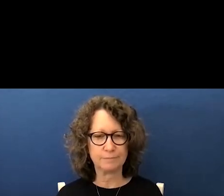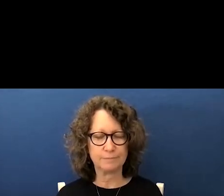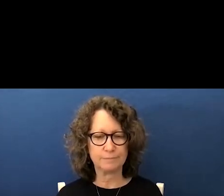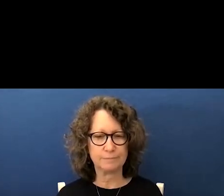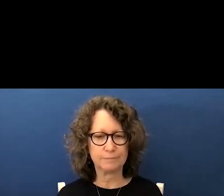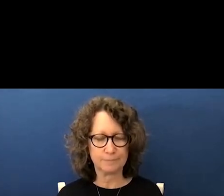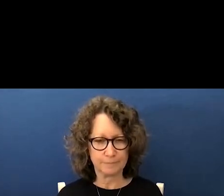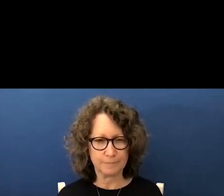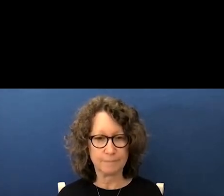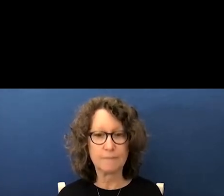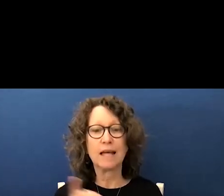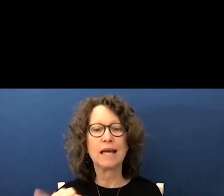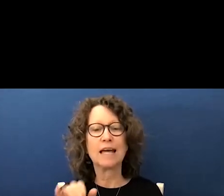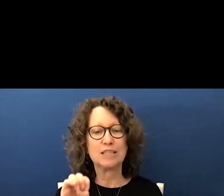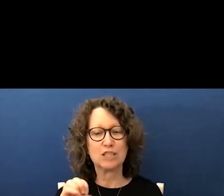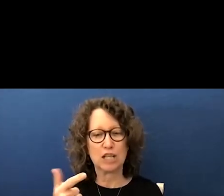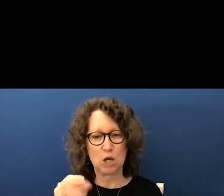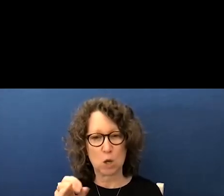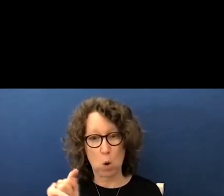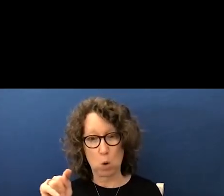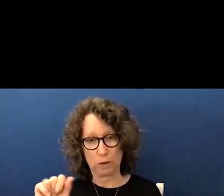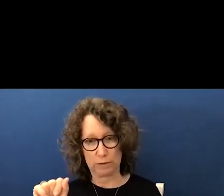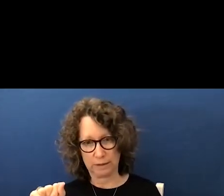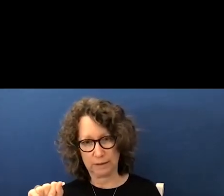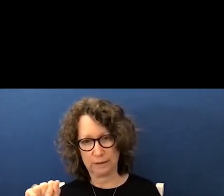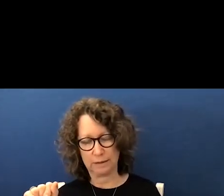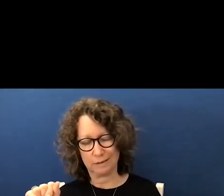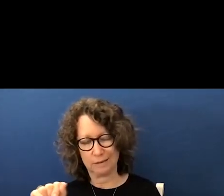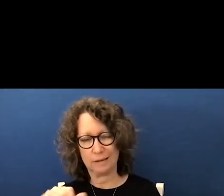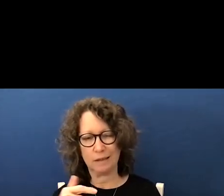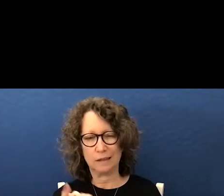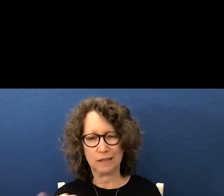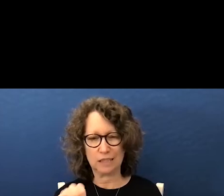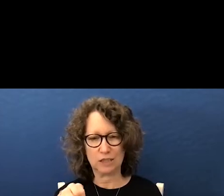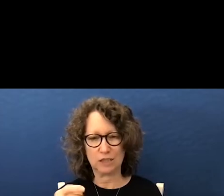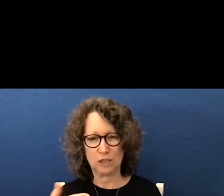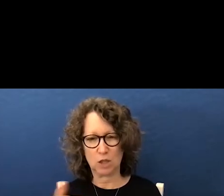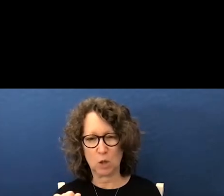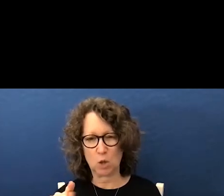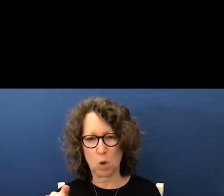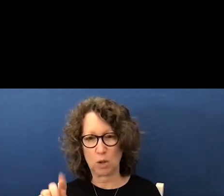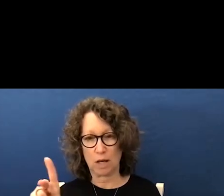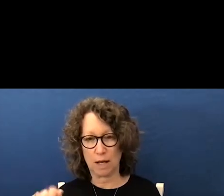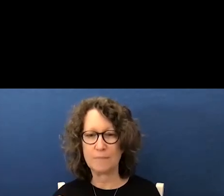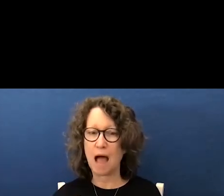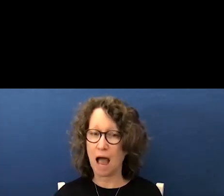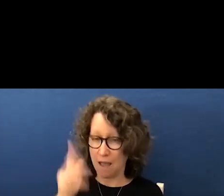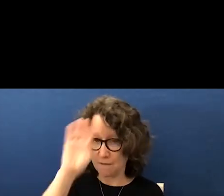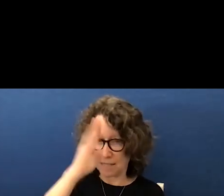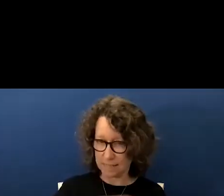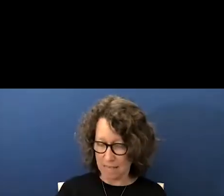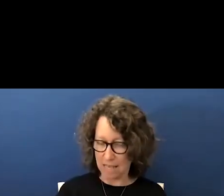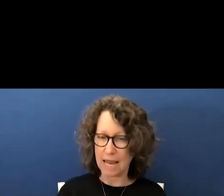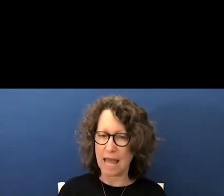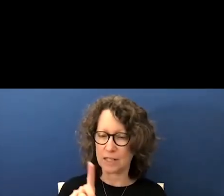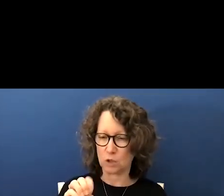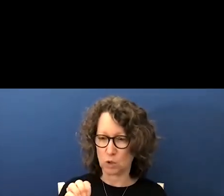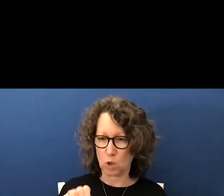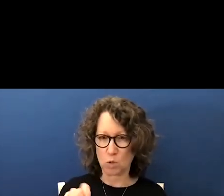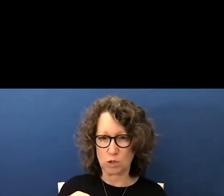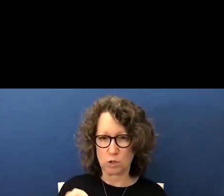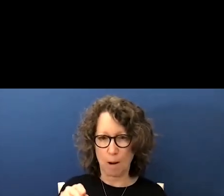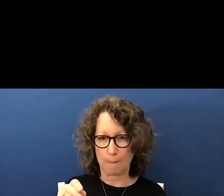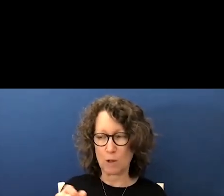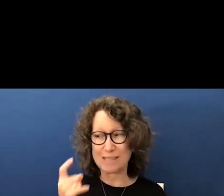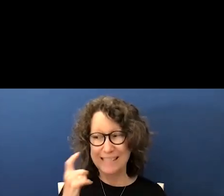can you hear me yes okay um i have a son who's in high school he is at dos pueblos and he just